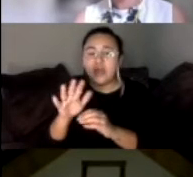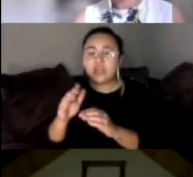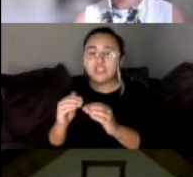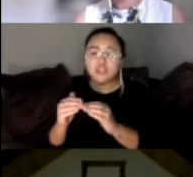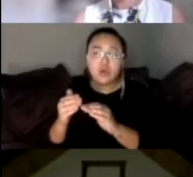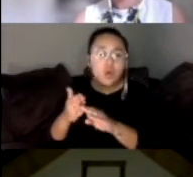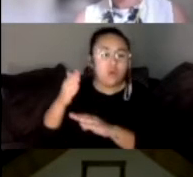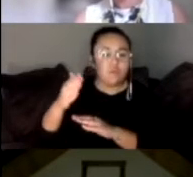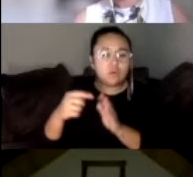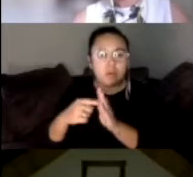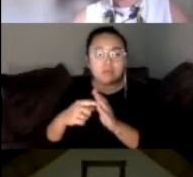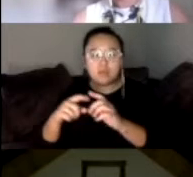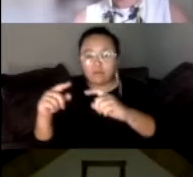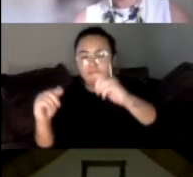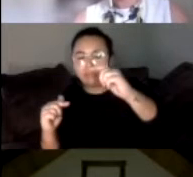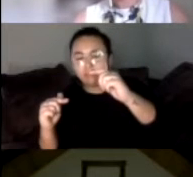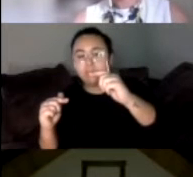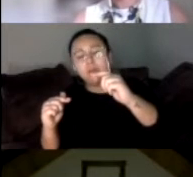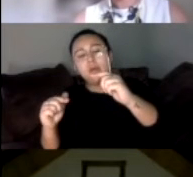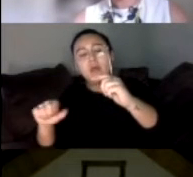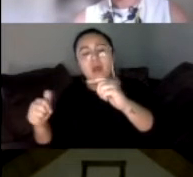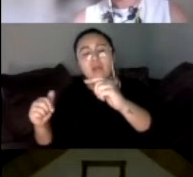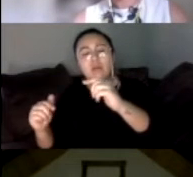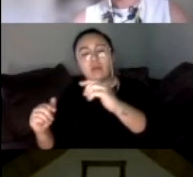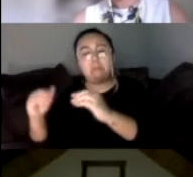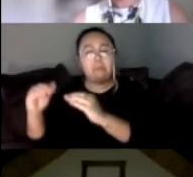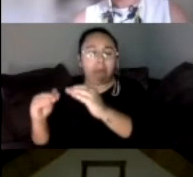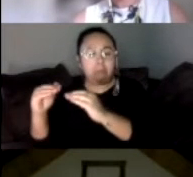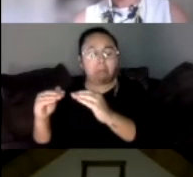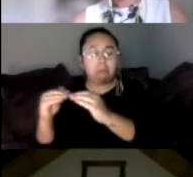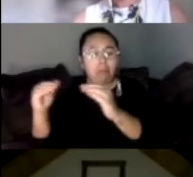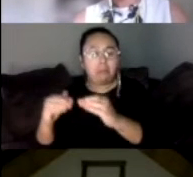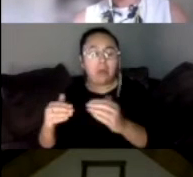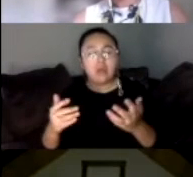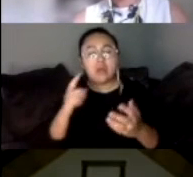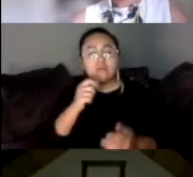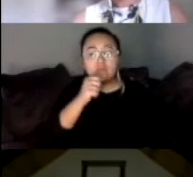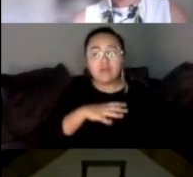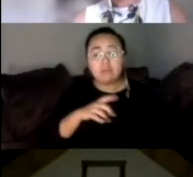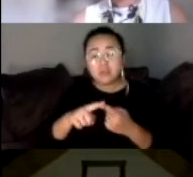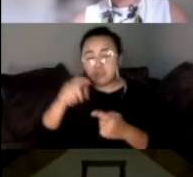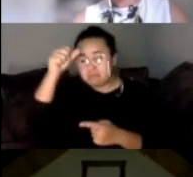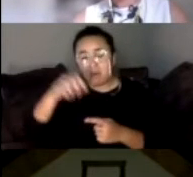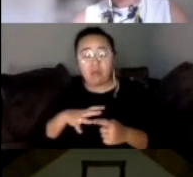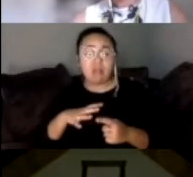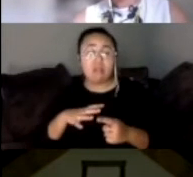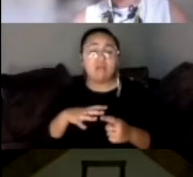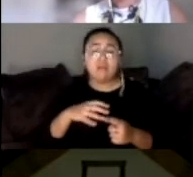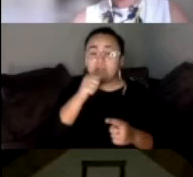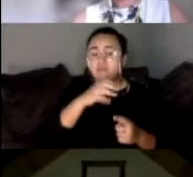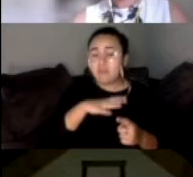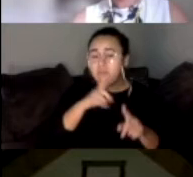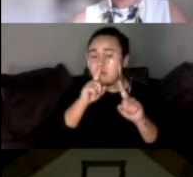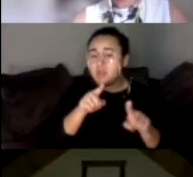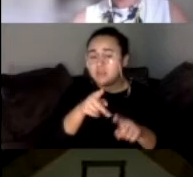we're overrepresented. Other, we're right on the mark. And in terms of female to male, females answer the poll